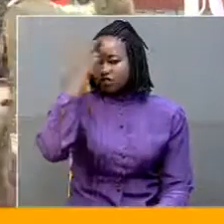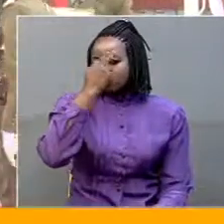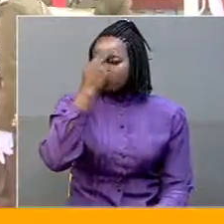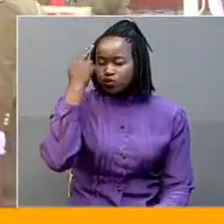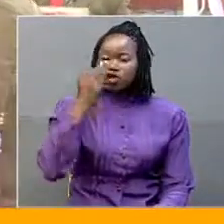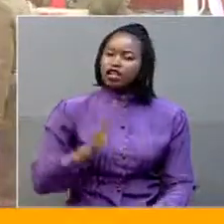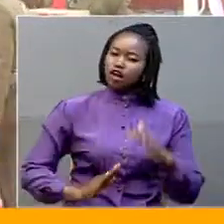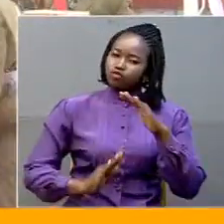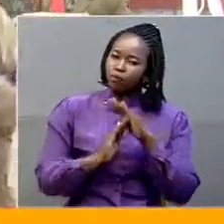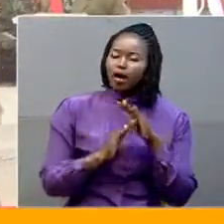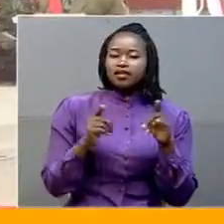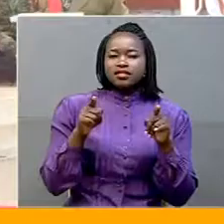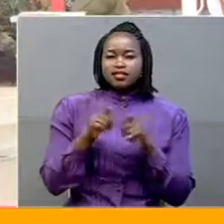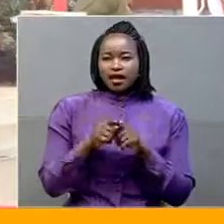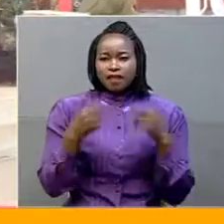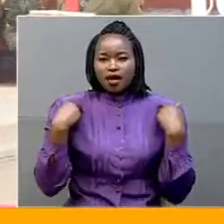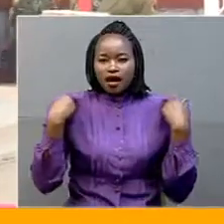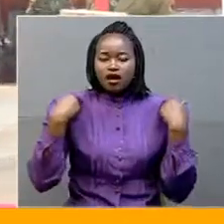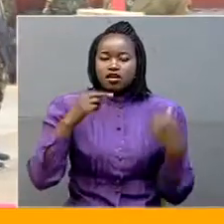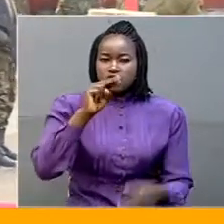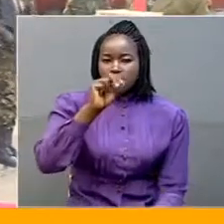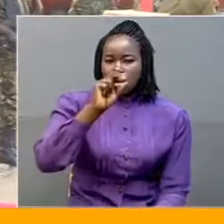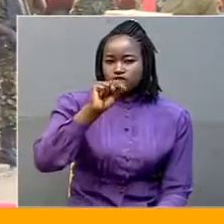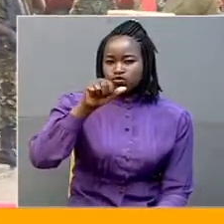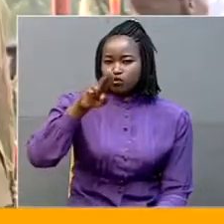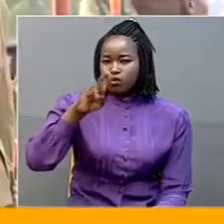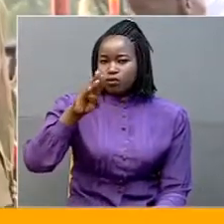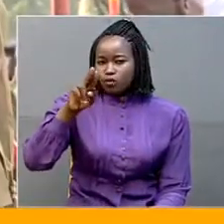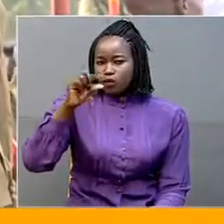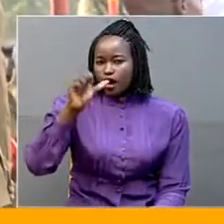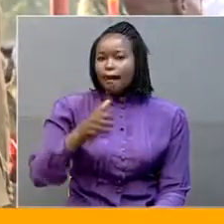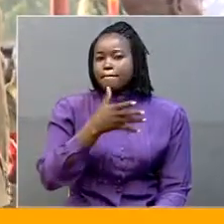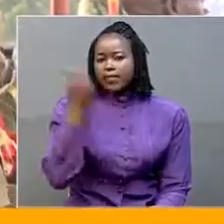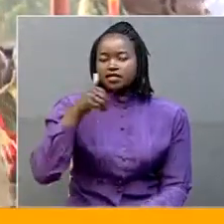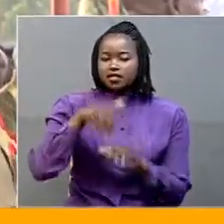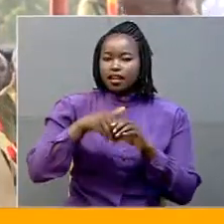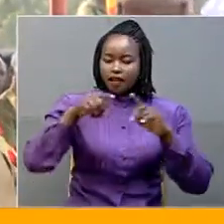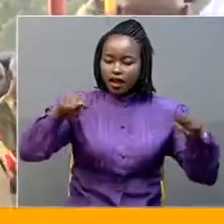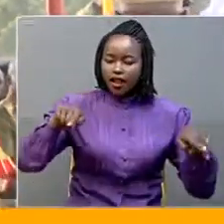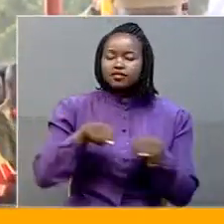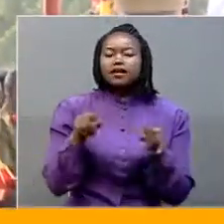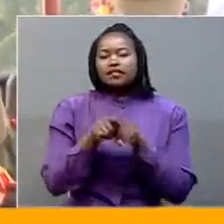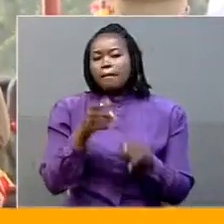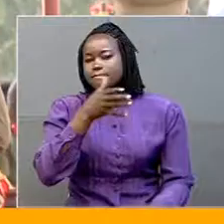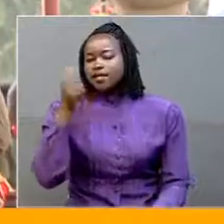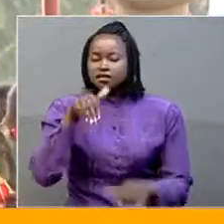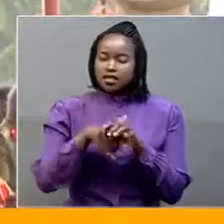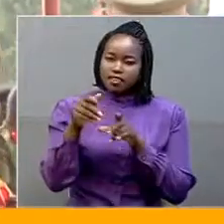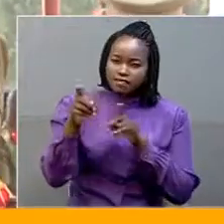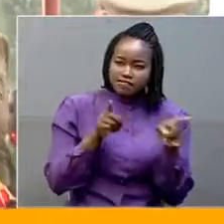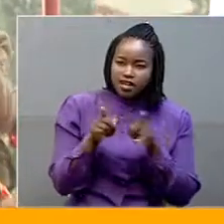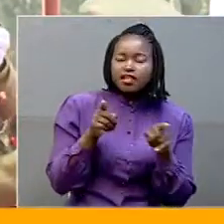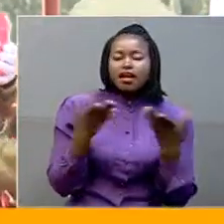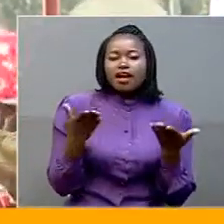cadet officer nansbuga margaret the best in class cadet officer nuagula alex the best in field cadet